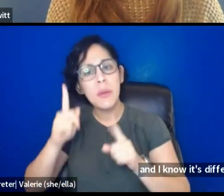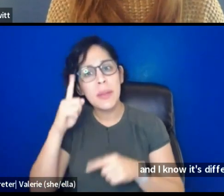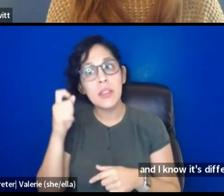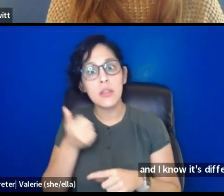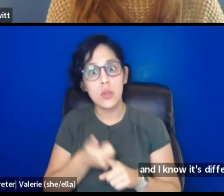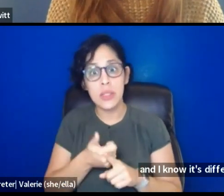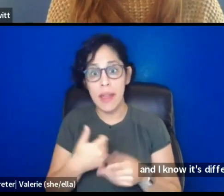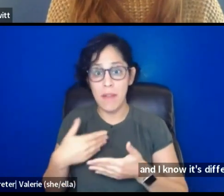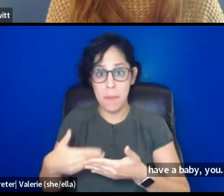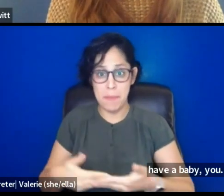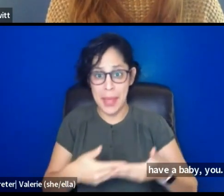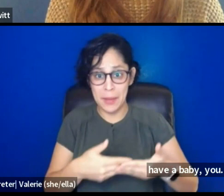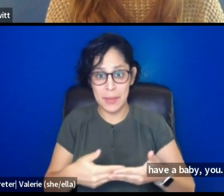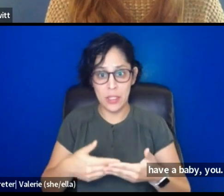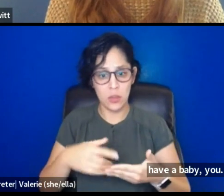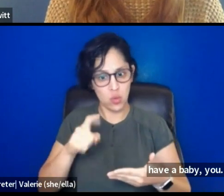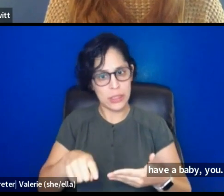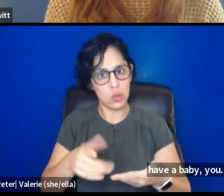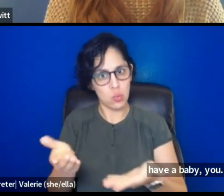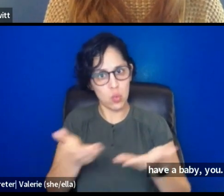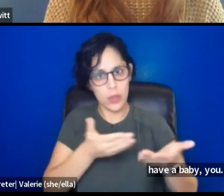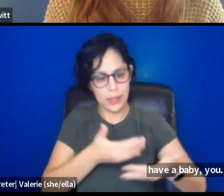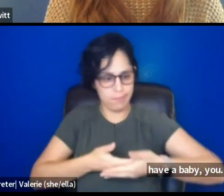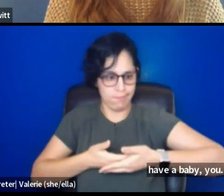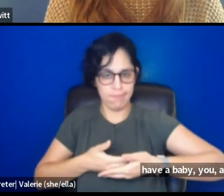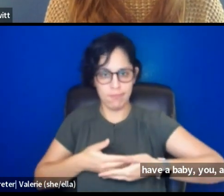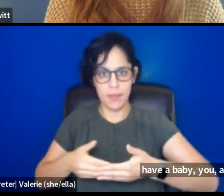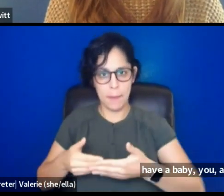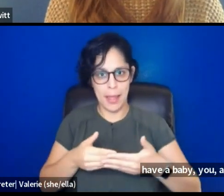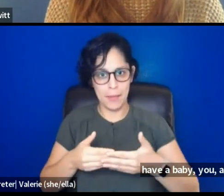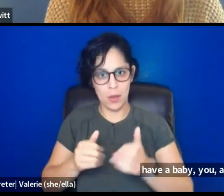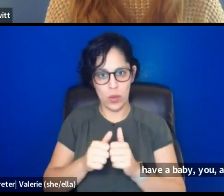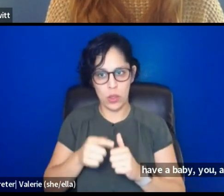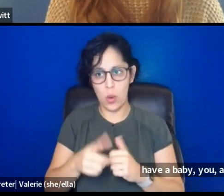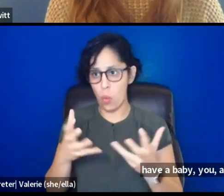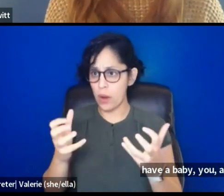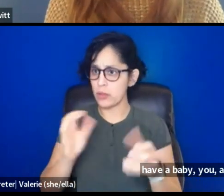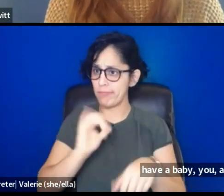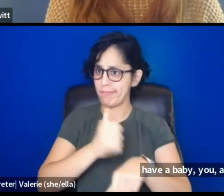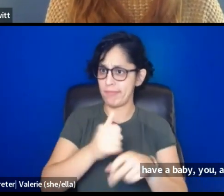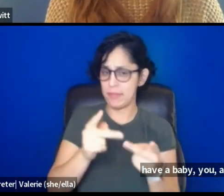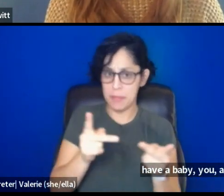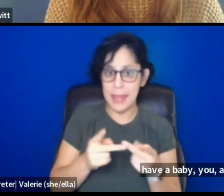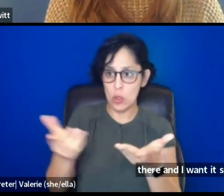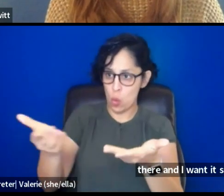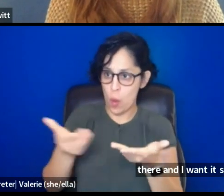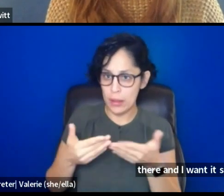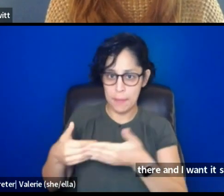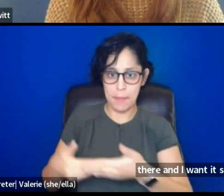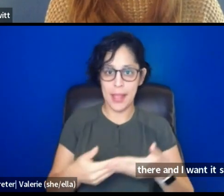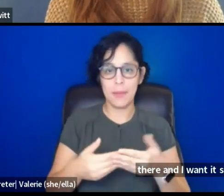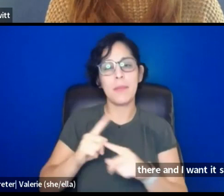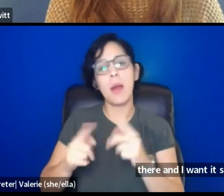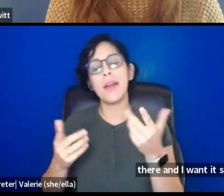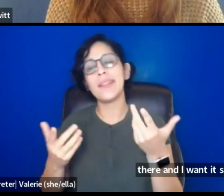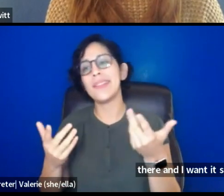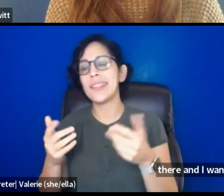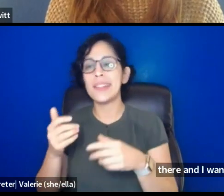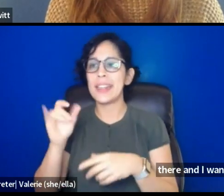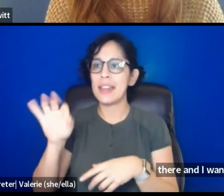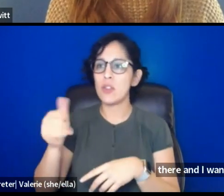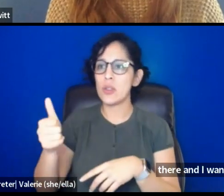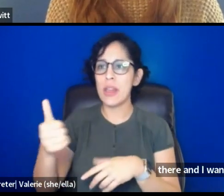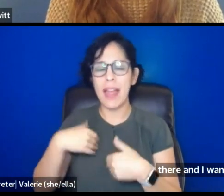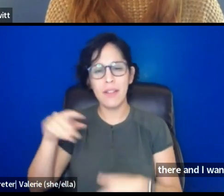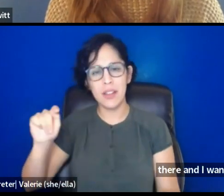times you need the baby there and I want a space where that's welcome. Um, and then when you have, you know, toddlers, so,